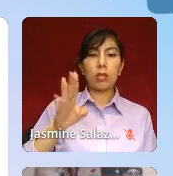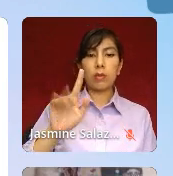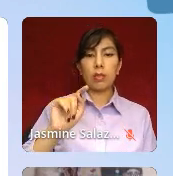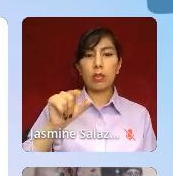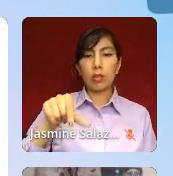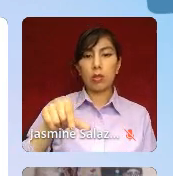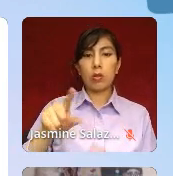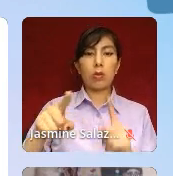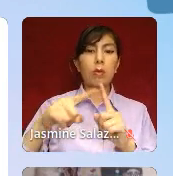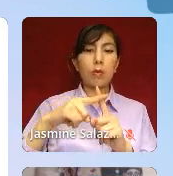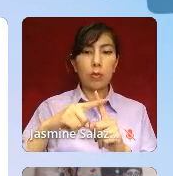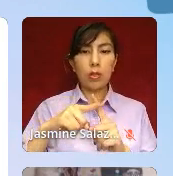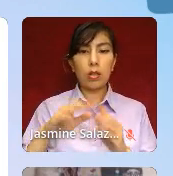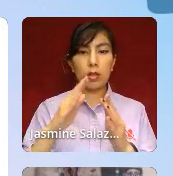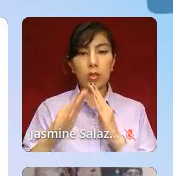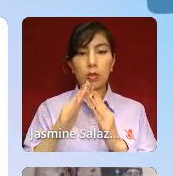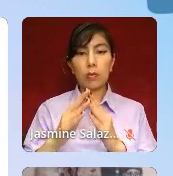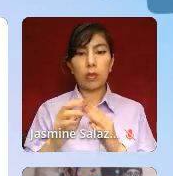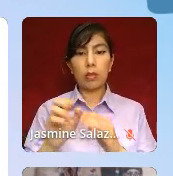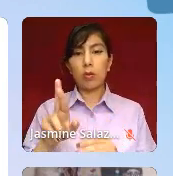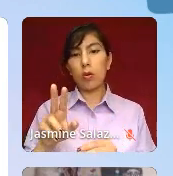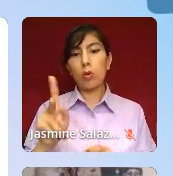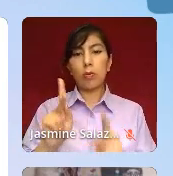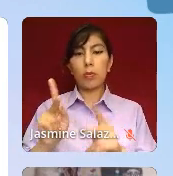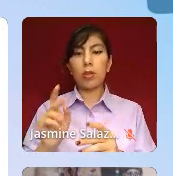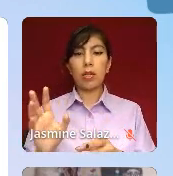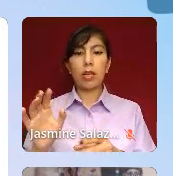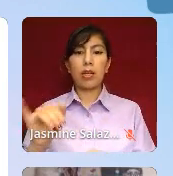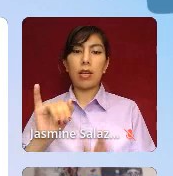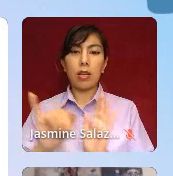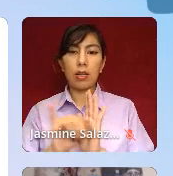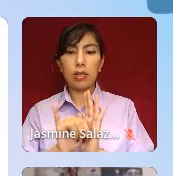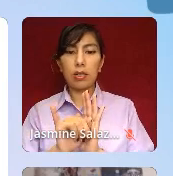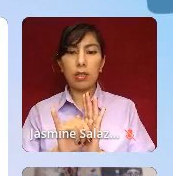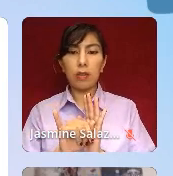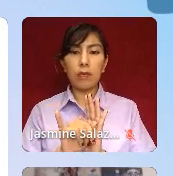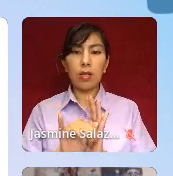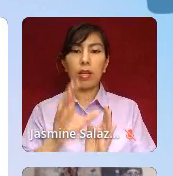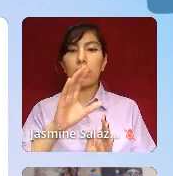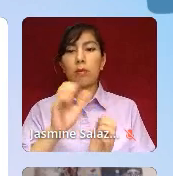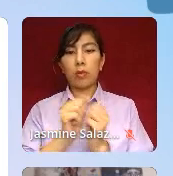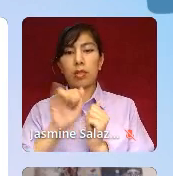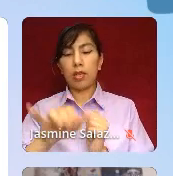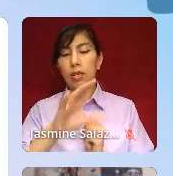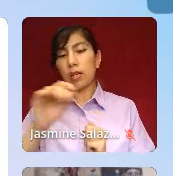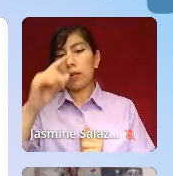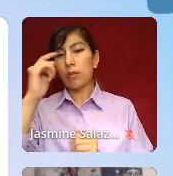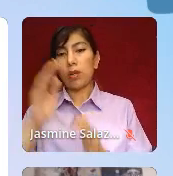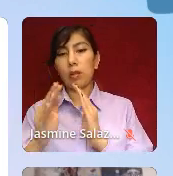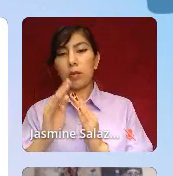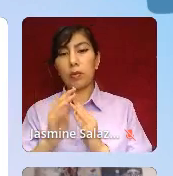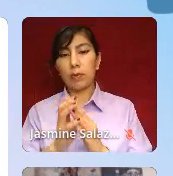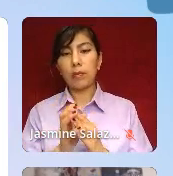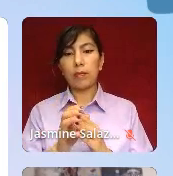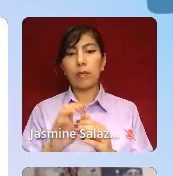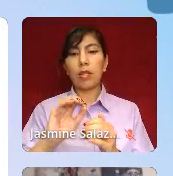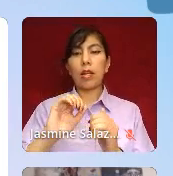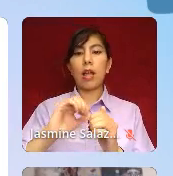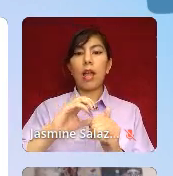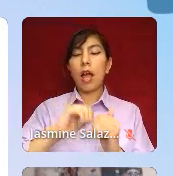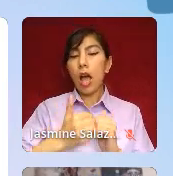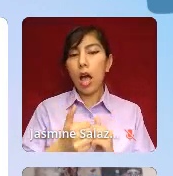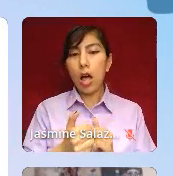Adolescents of color who identify as this community are especially at risk for suicide attempt. And half of all LGBTQ youth of color reported